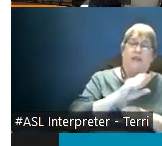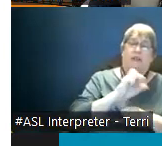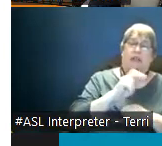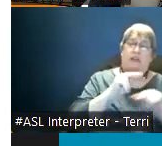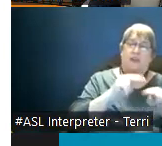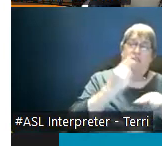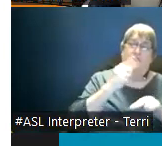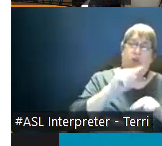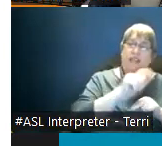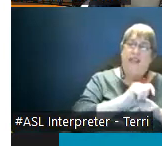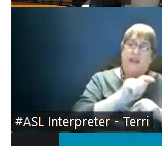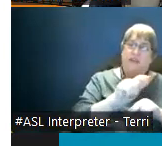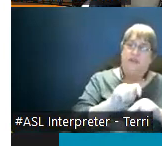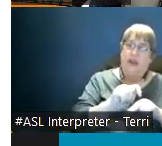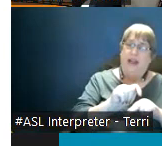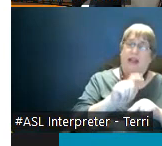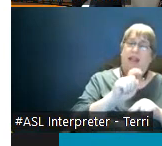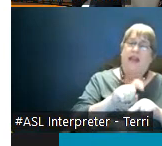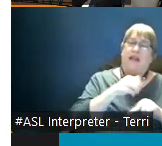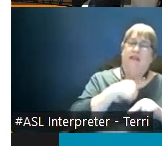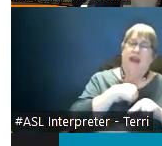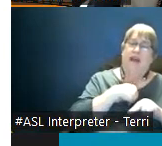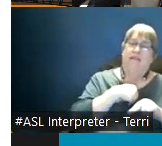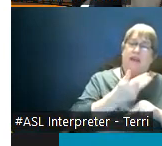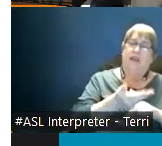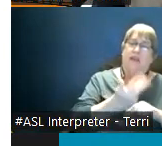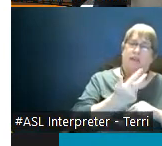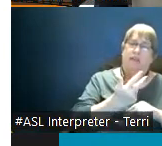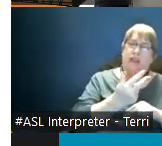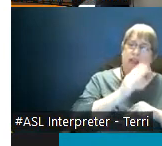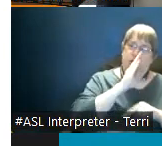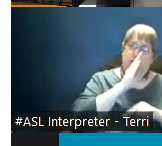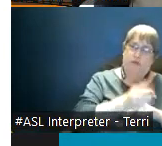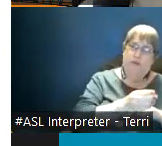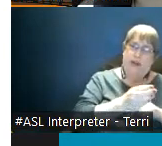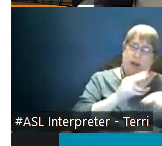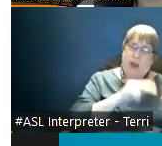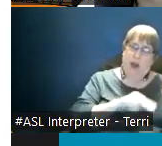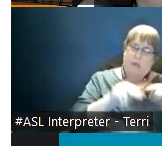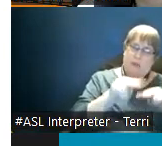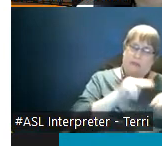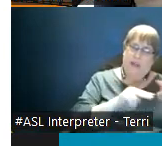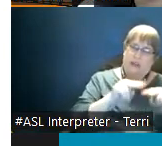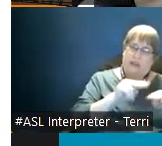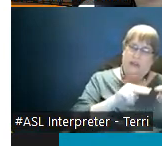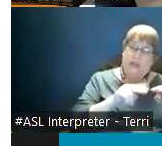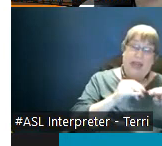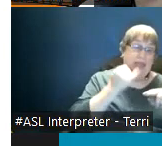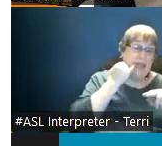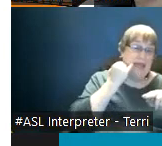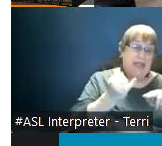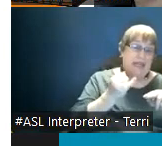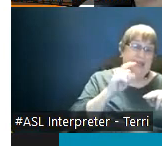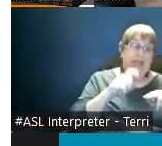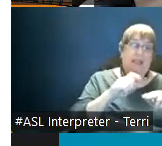tenure track there have to be a minimum of three different three direct workstation observations and the idea where possible is that they should